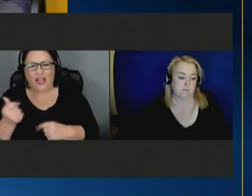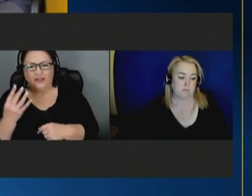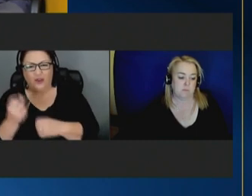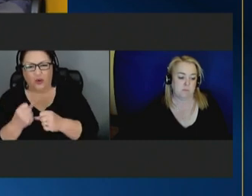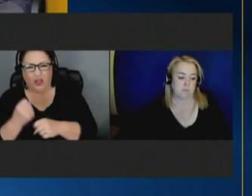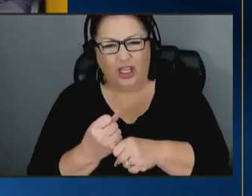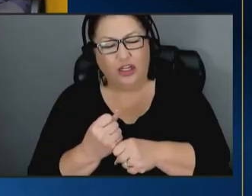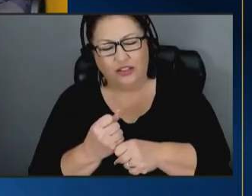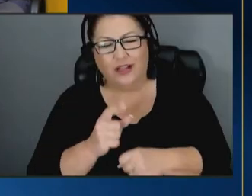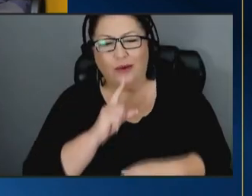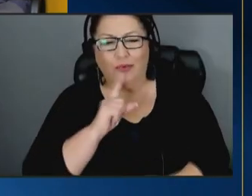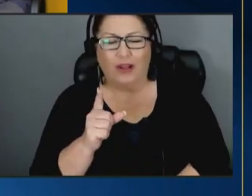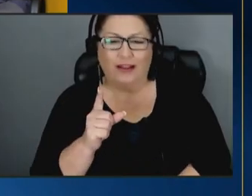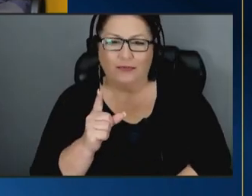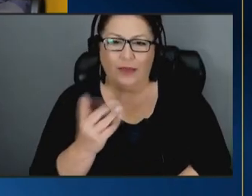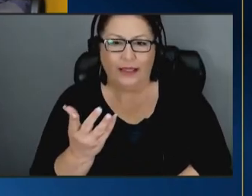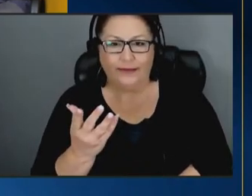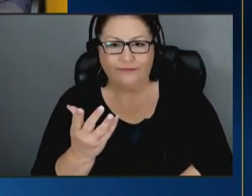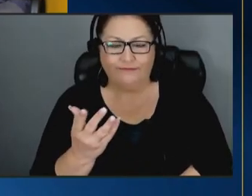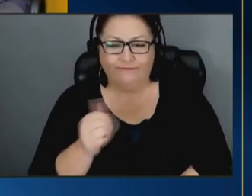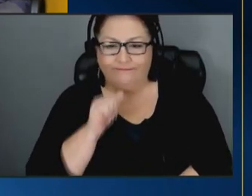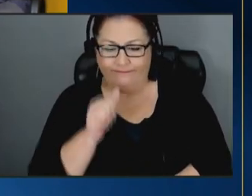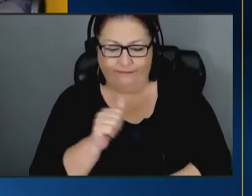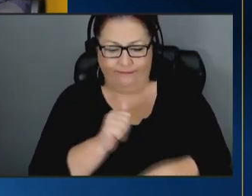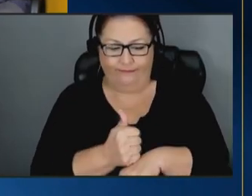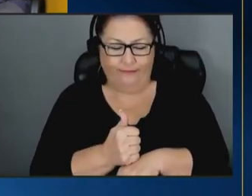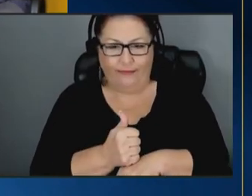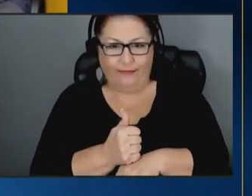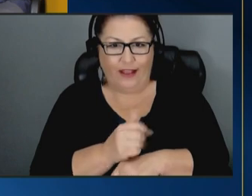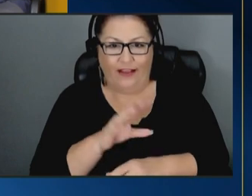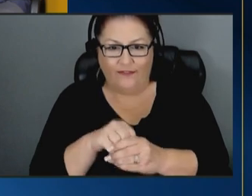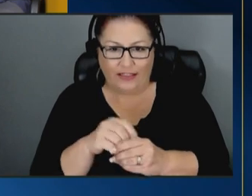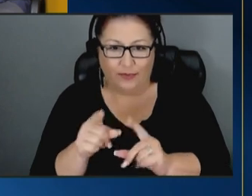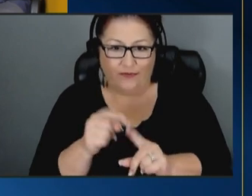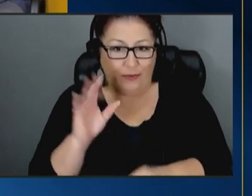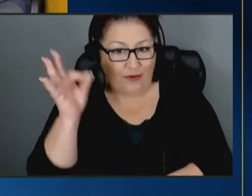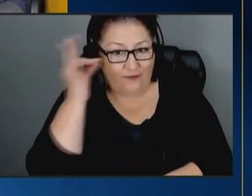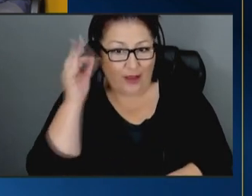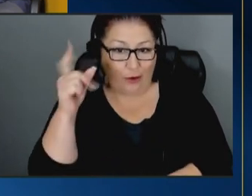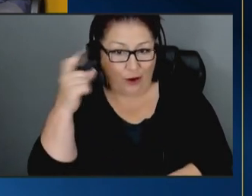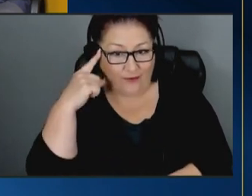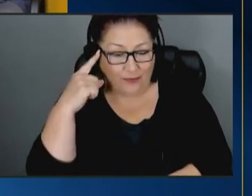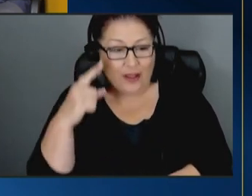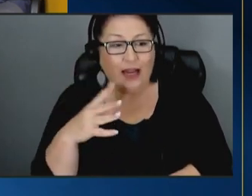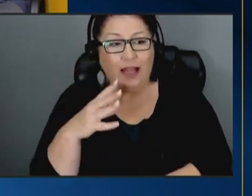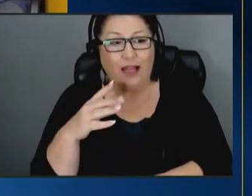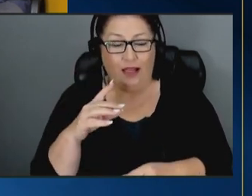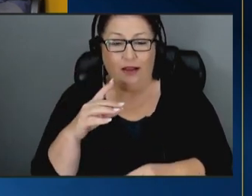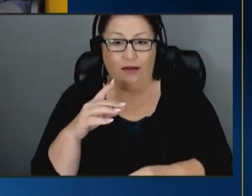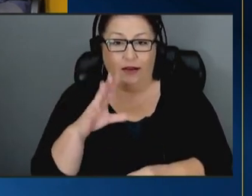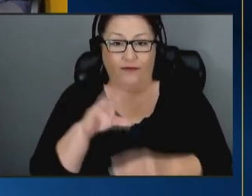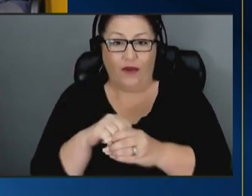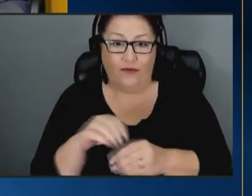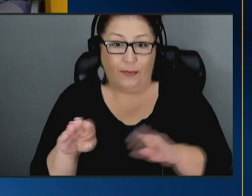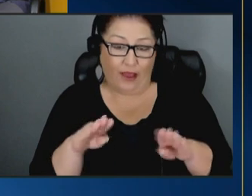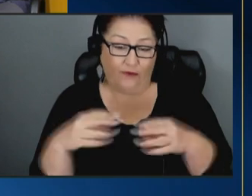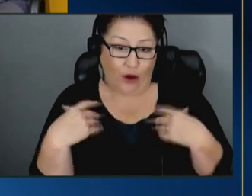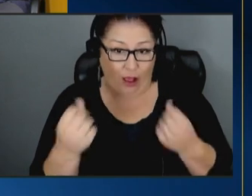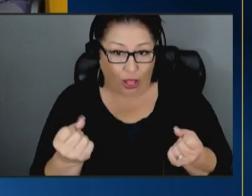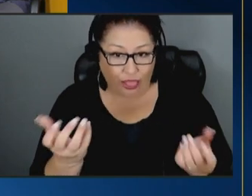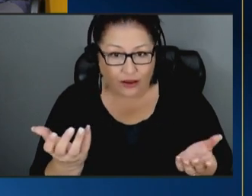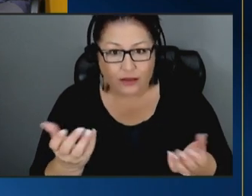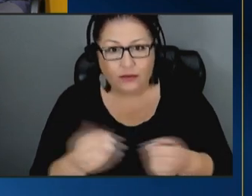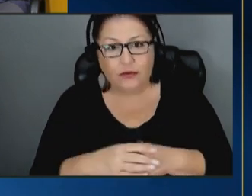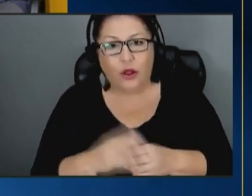have been really unprecedented investments from the federal government into behavioral health um through